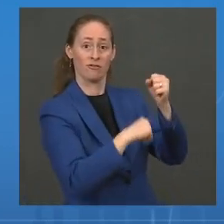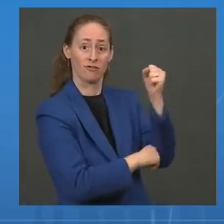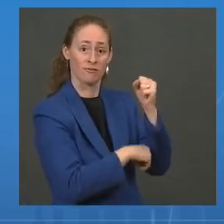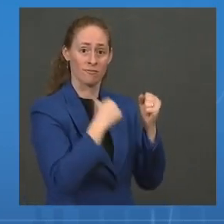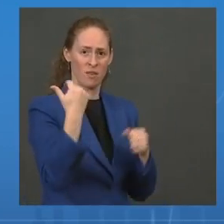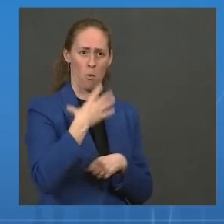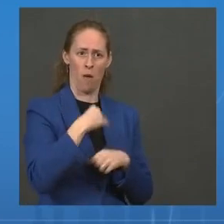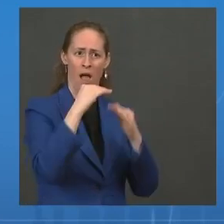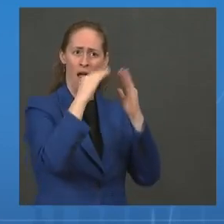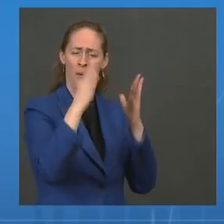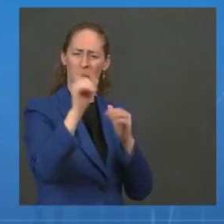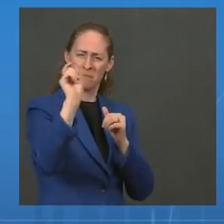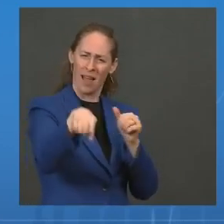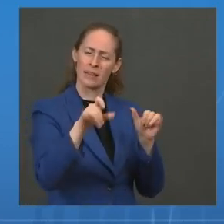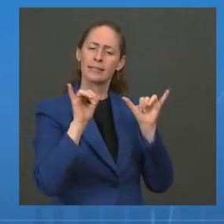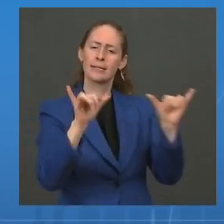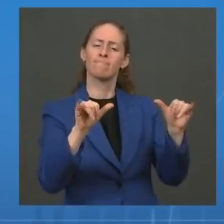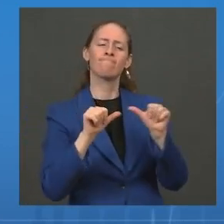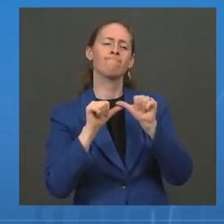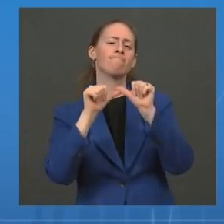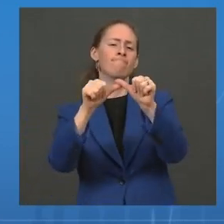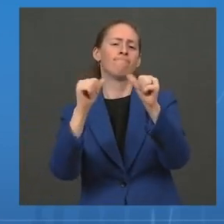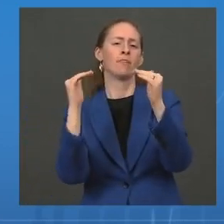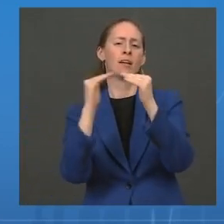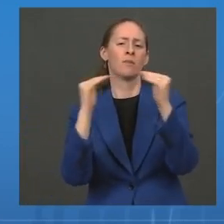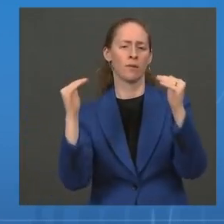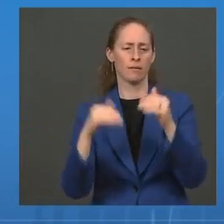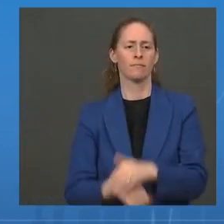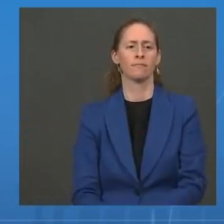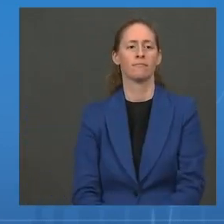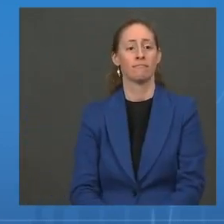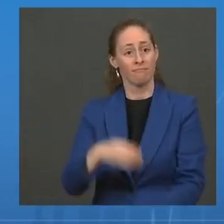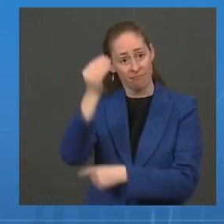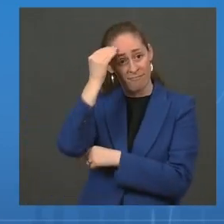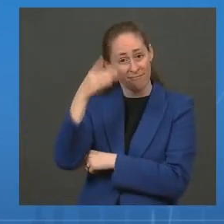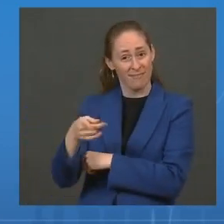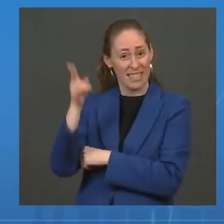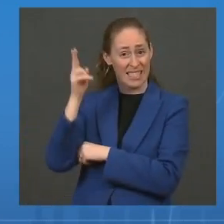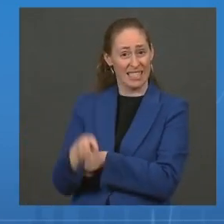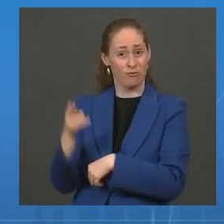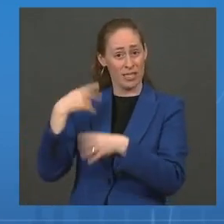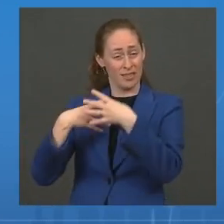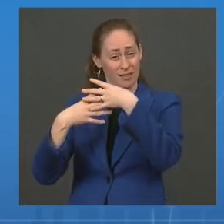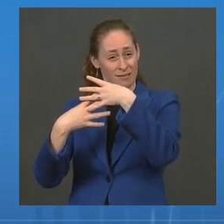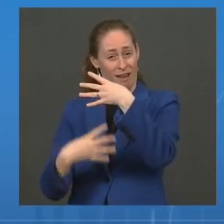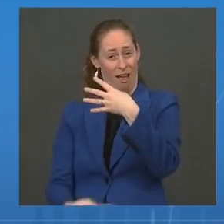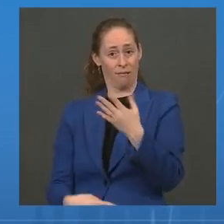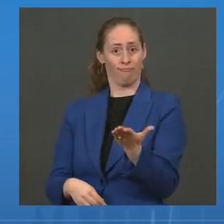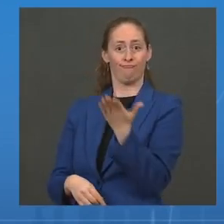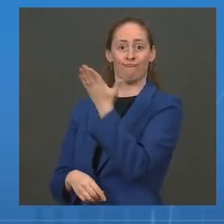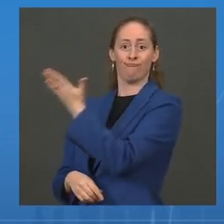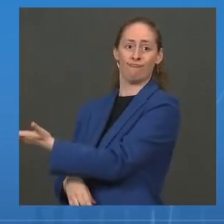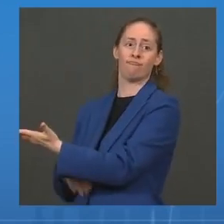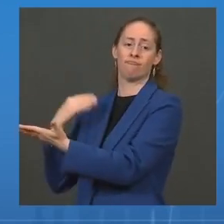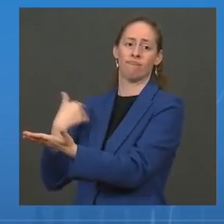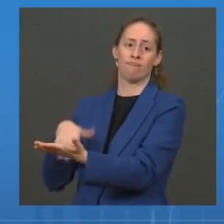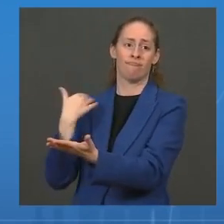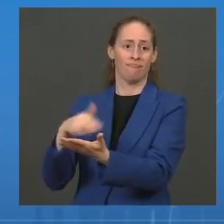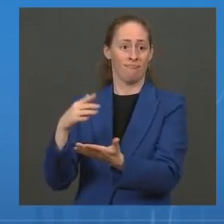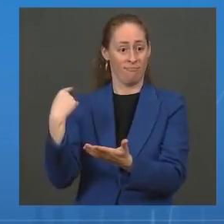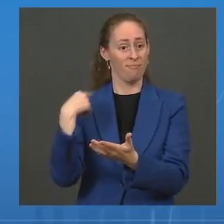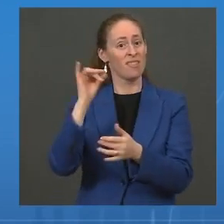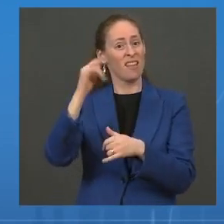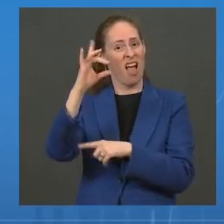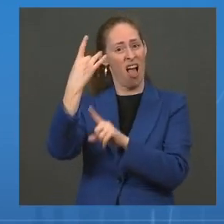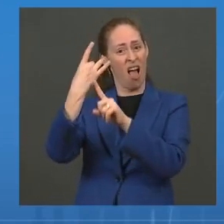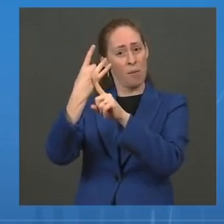This is a historic slate of recommendations. And it's remarkable that they were developed really within just eight months since